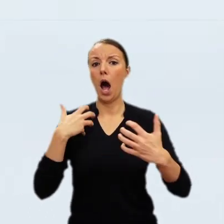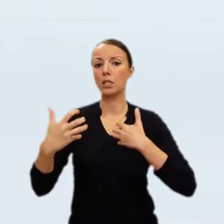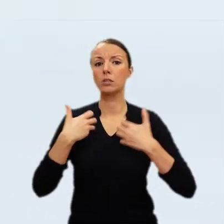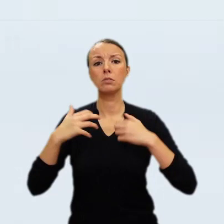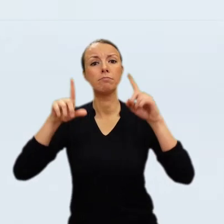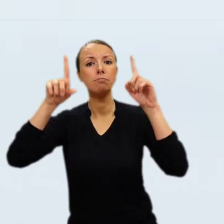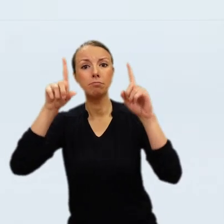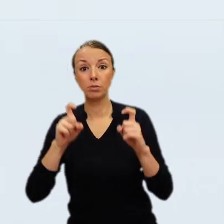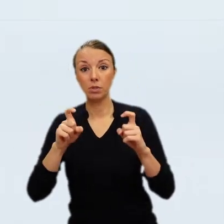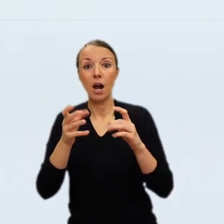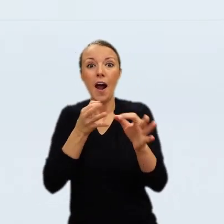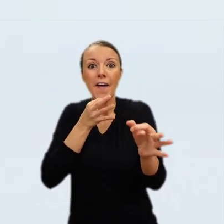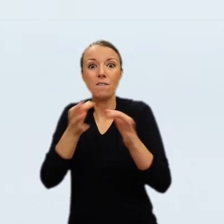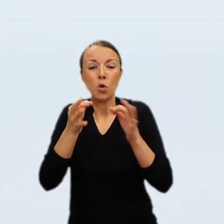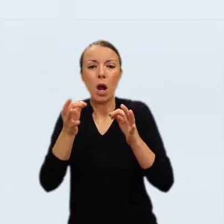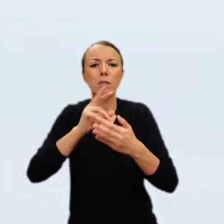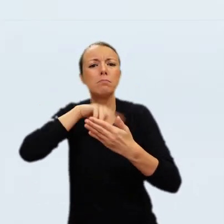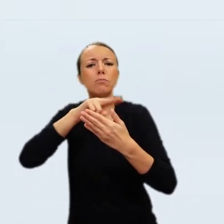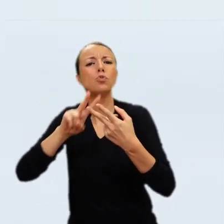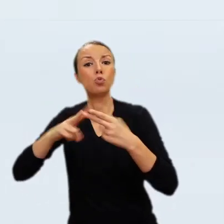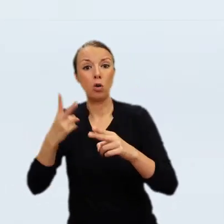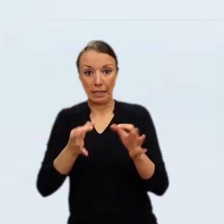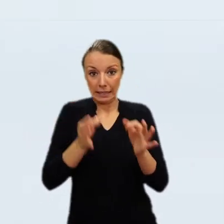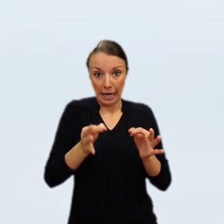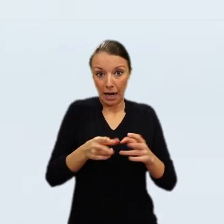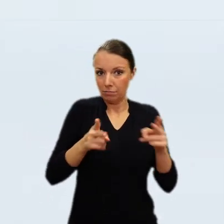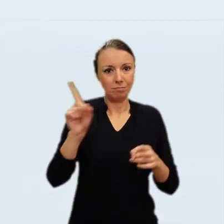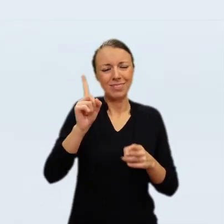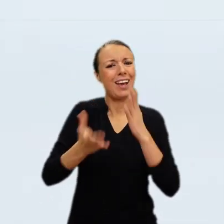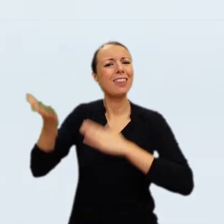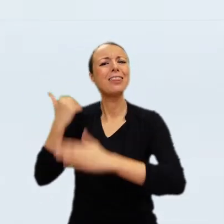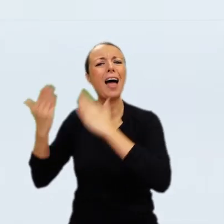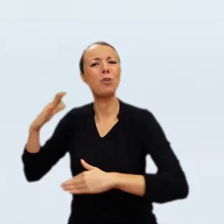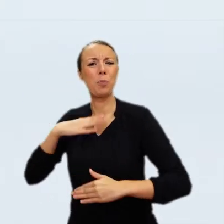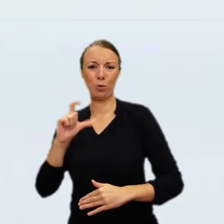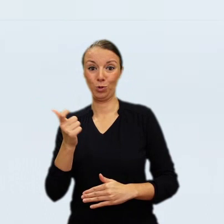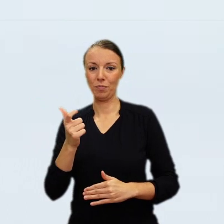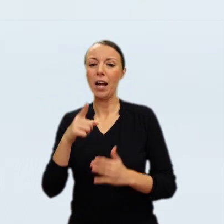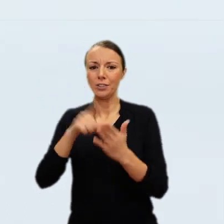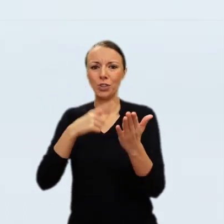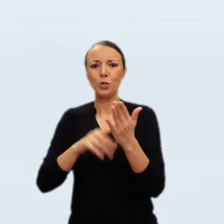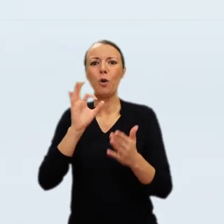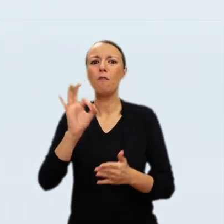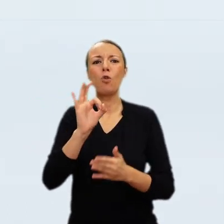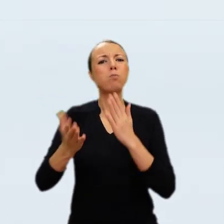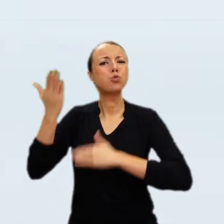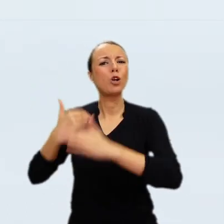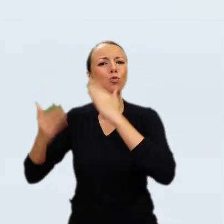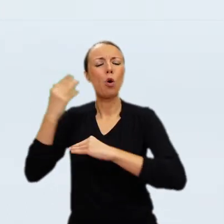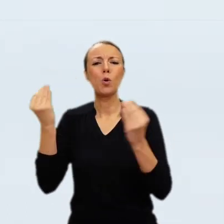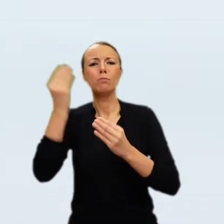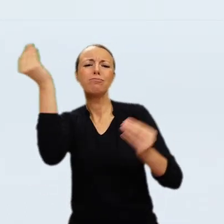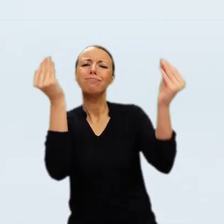sale concluded but Count insists I inspect the picture in situ. Gisław Tarnowski